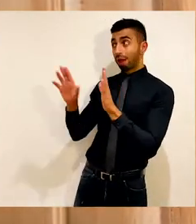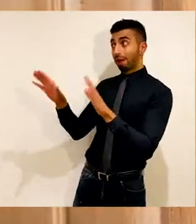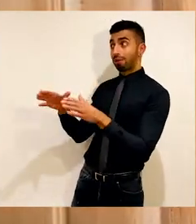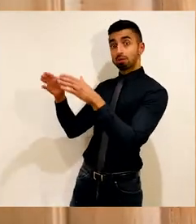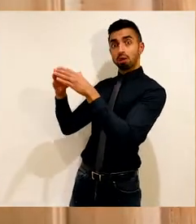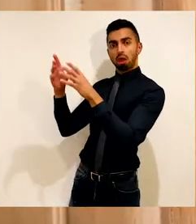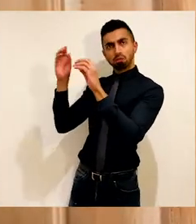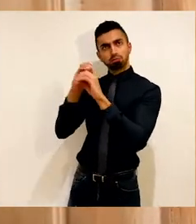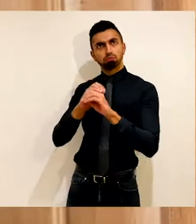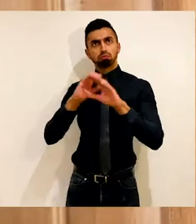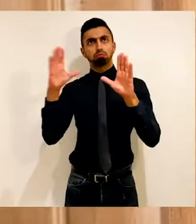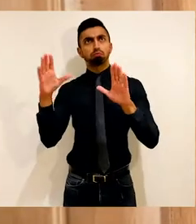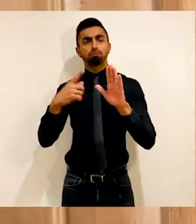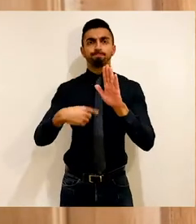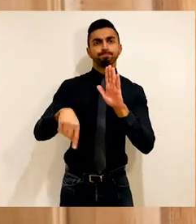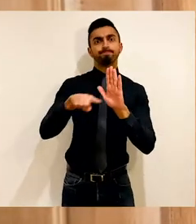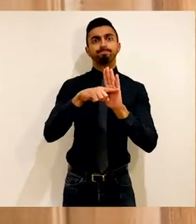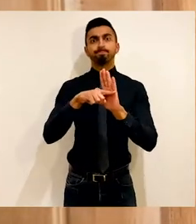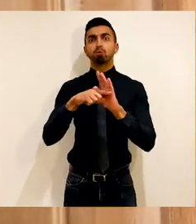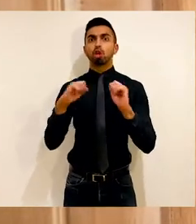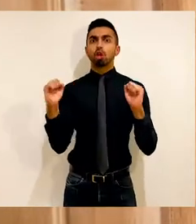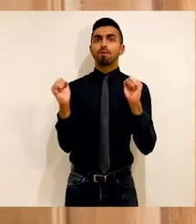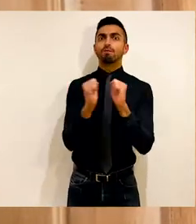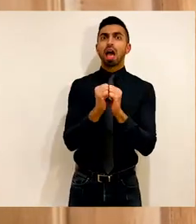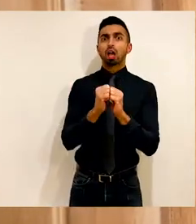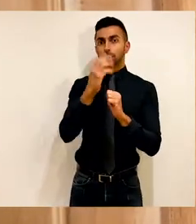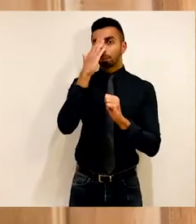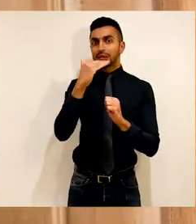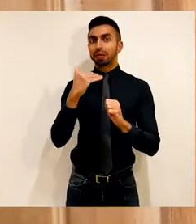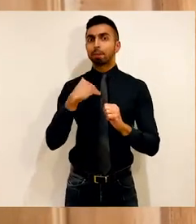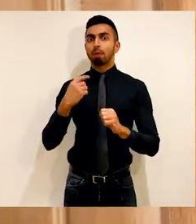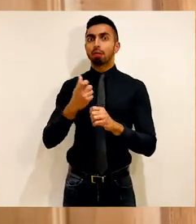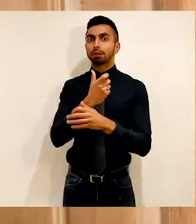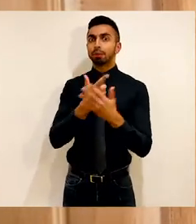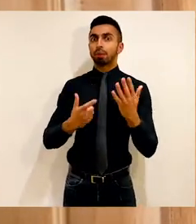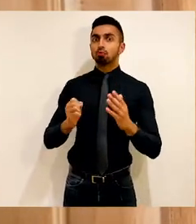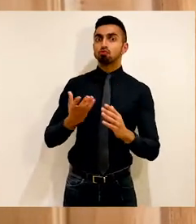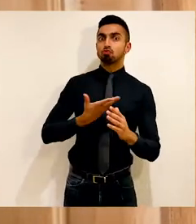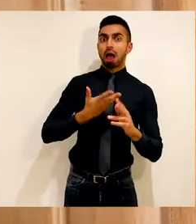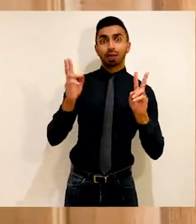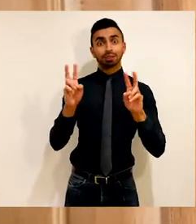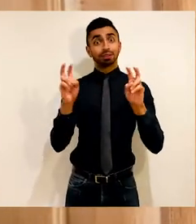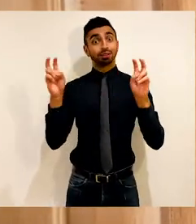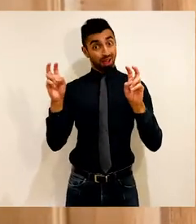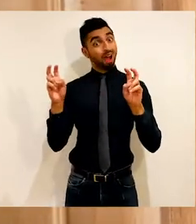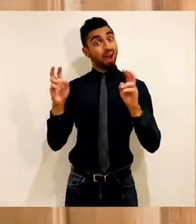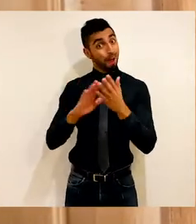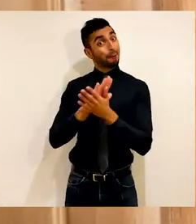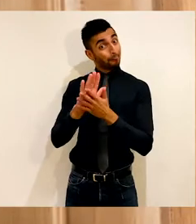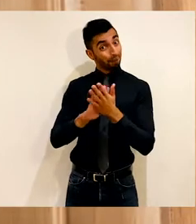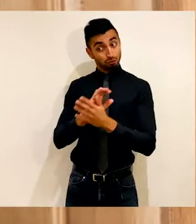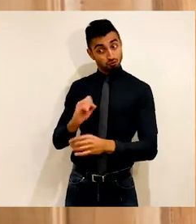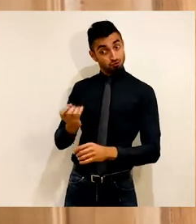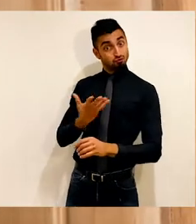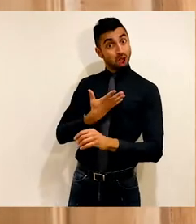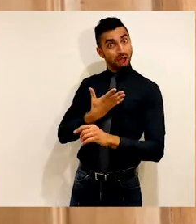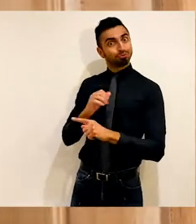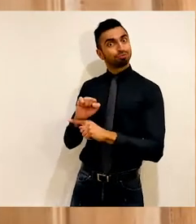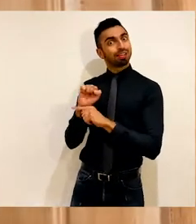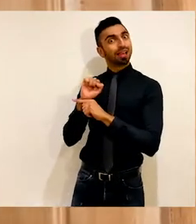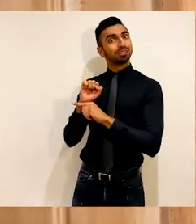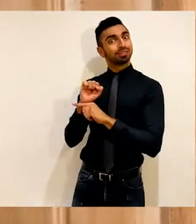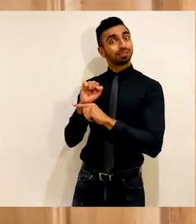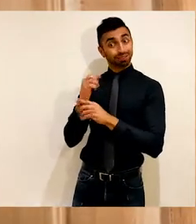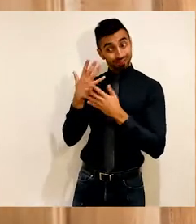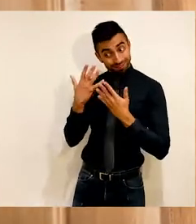UN Convention on the Rights of Peoples with Disabilities, those rights are now protected. And disability representation is